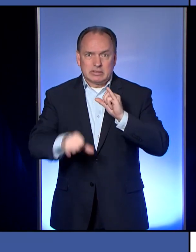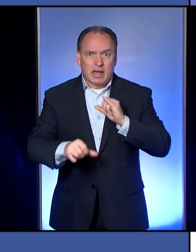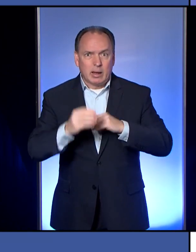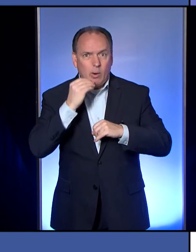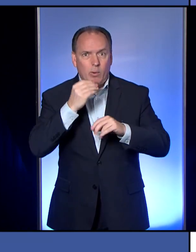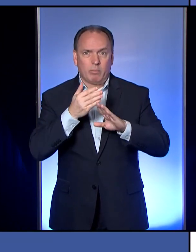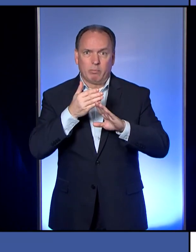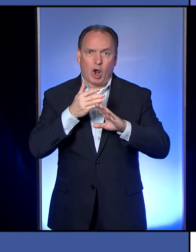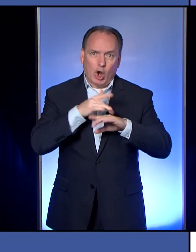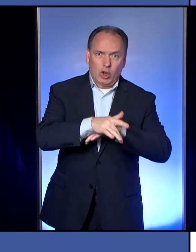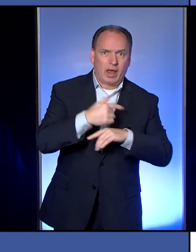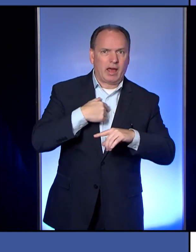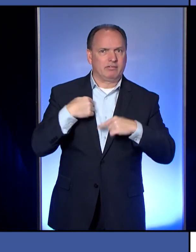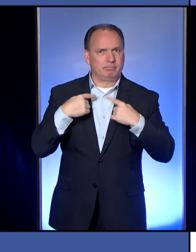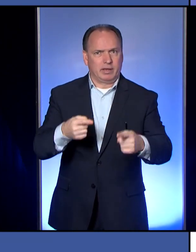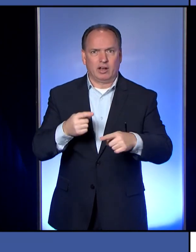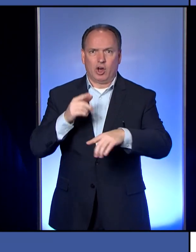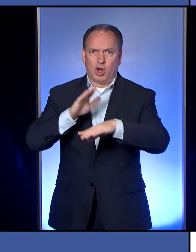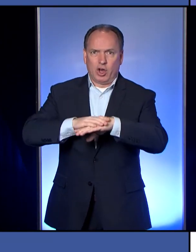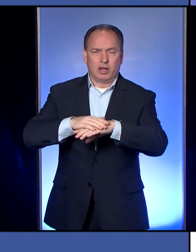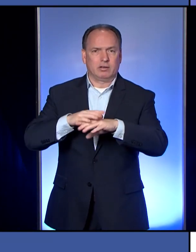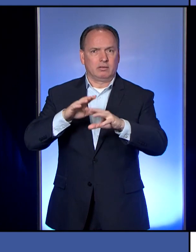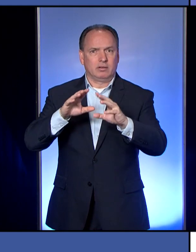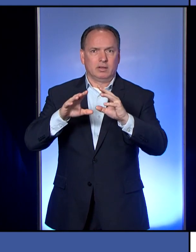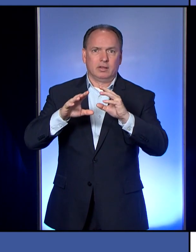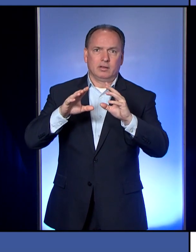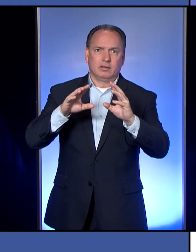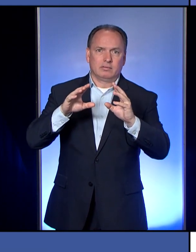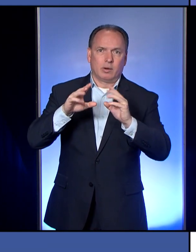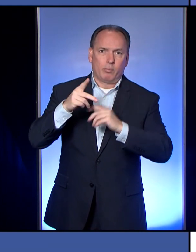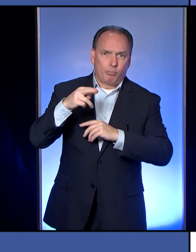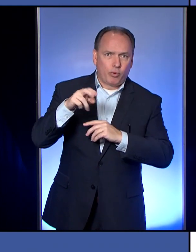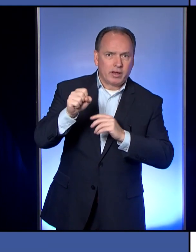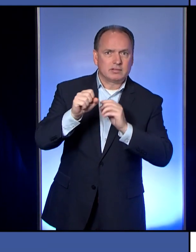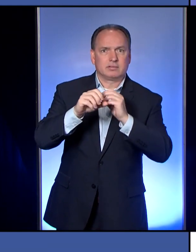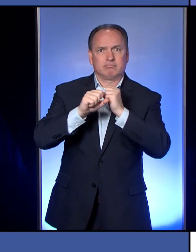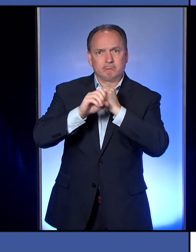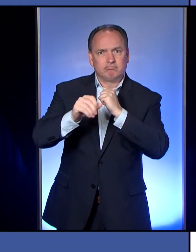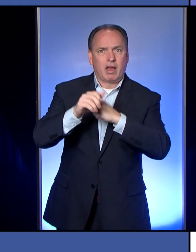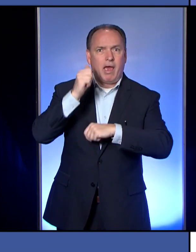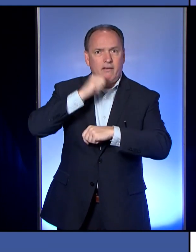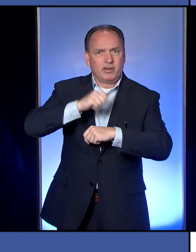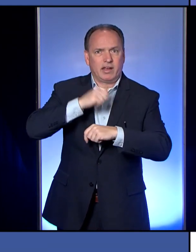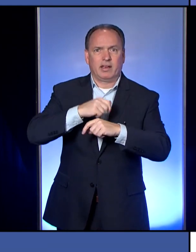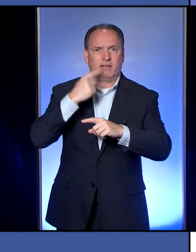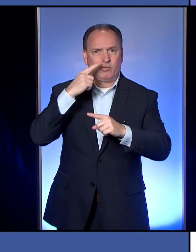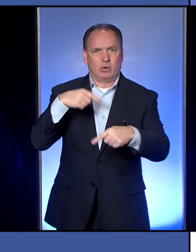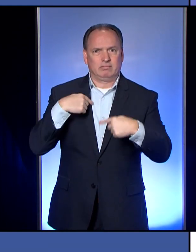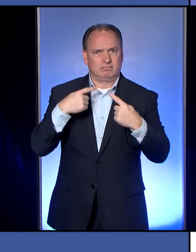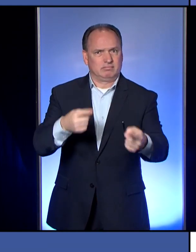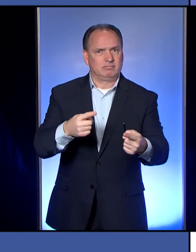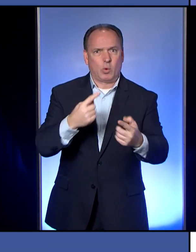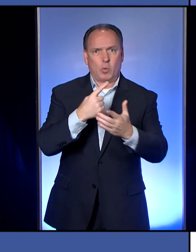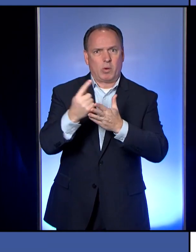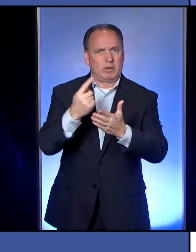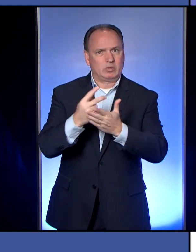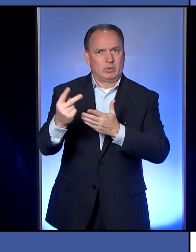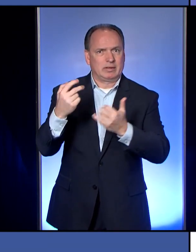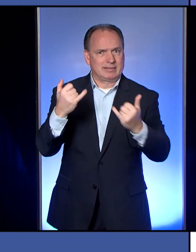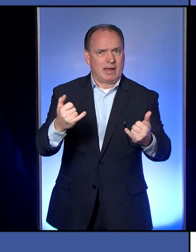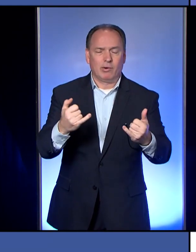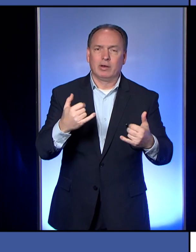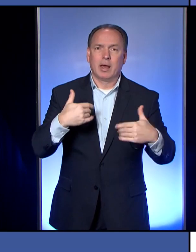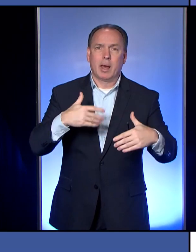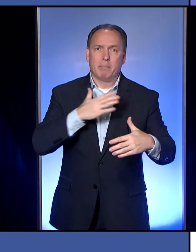I've been on these press briefings every day now for quite a quite a few days. I don't even know how many. And my message